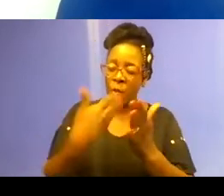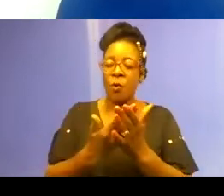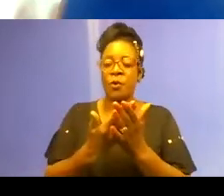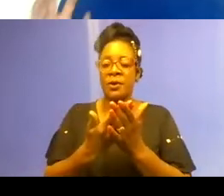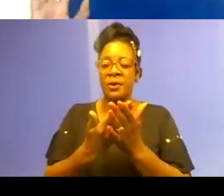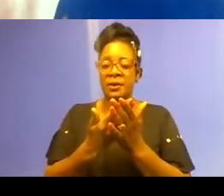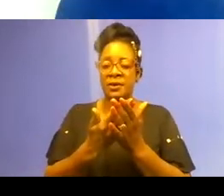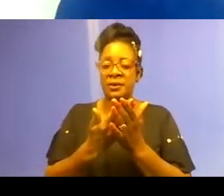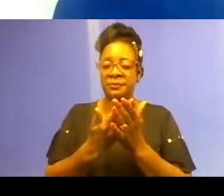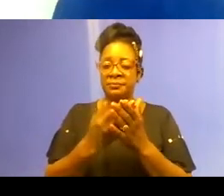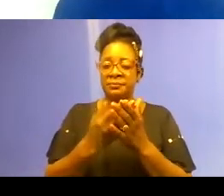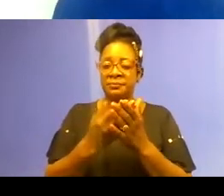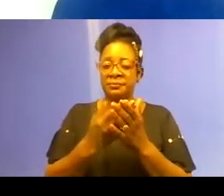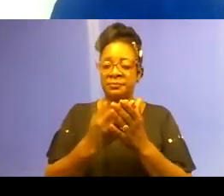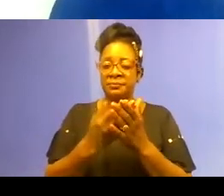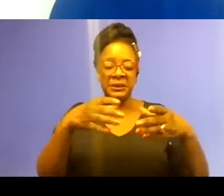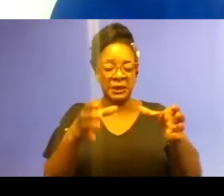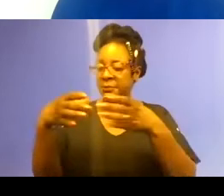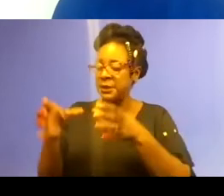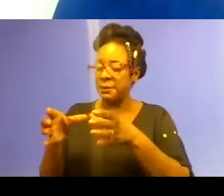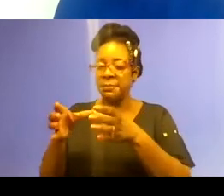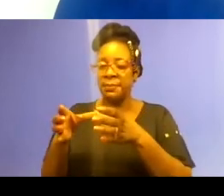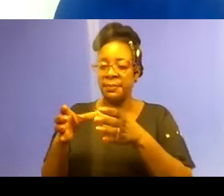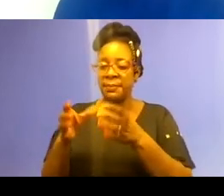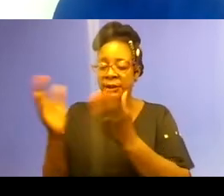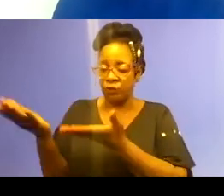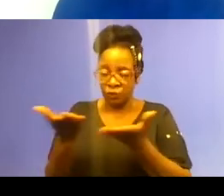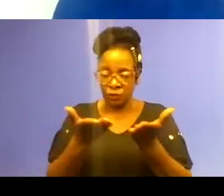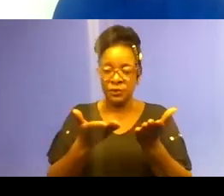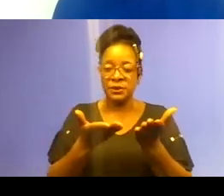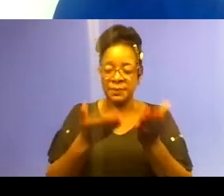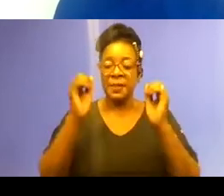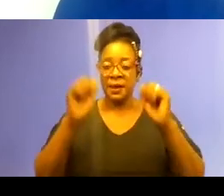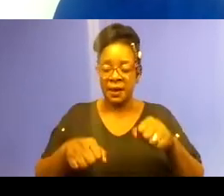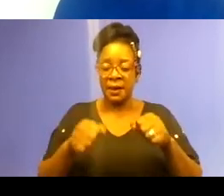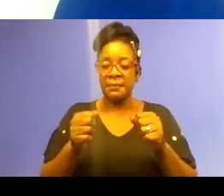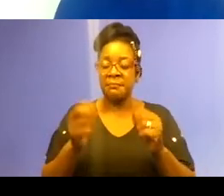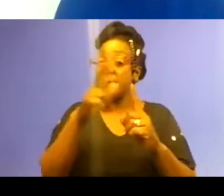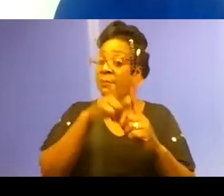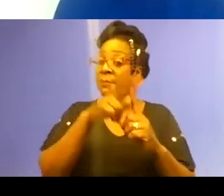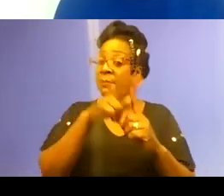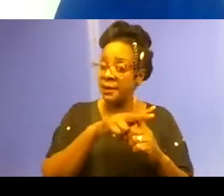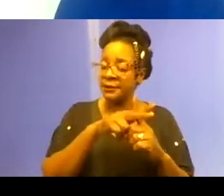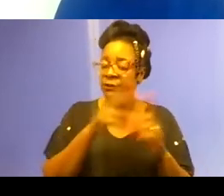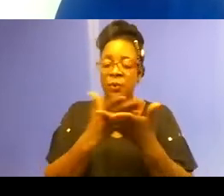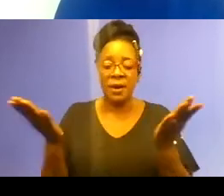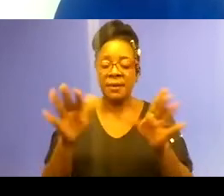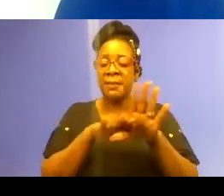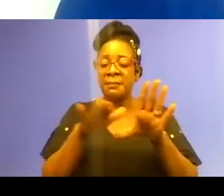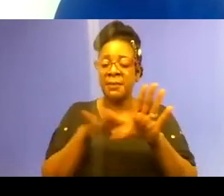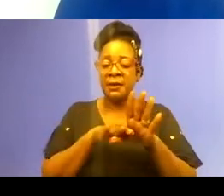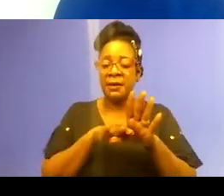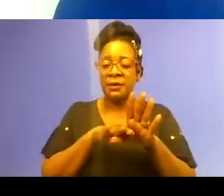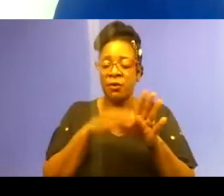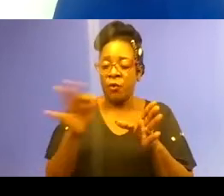about to introduce you to can be applied to any member of any racially minoritized group.